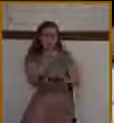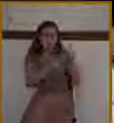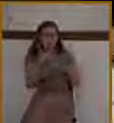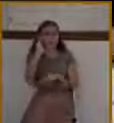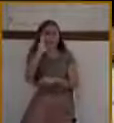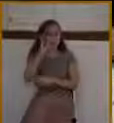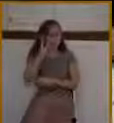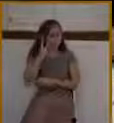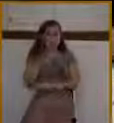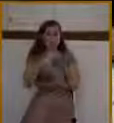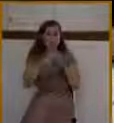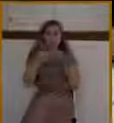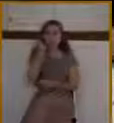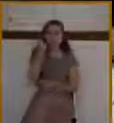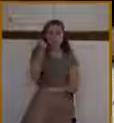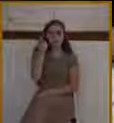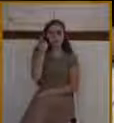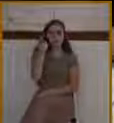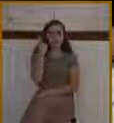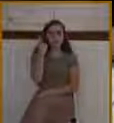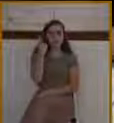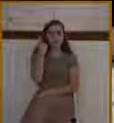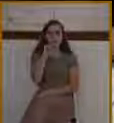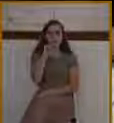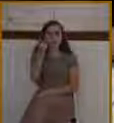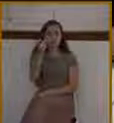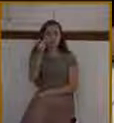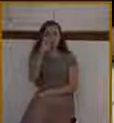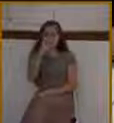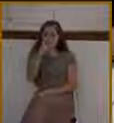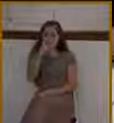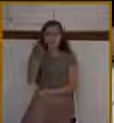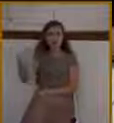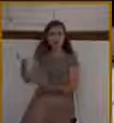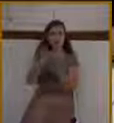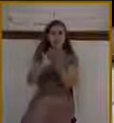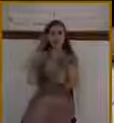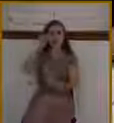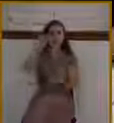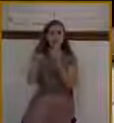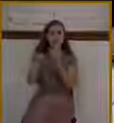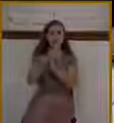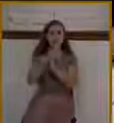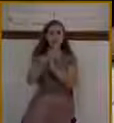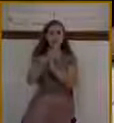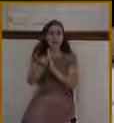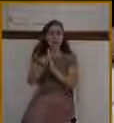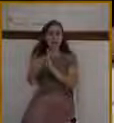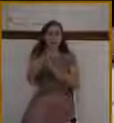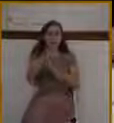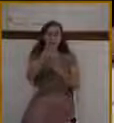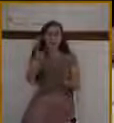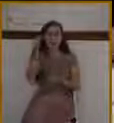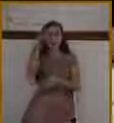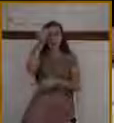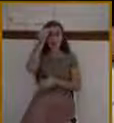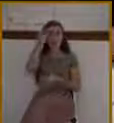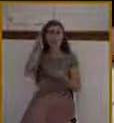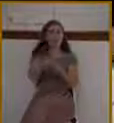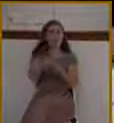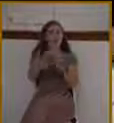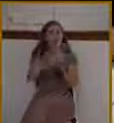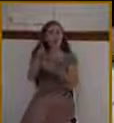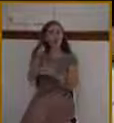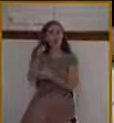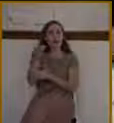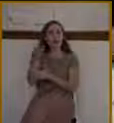They didn't really know who he was. They should have known this day. In fact, in Psalm 118, where they were quoting, it